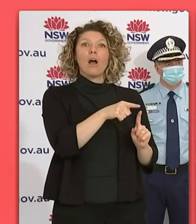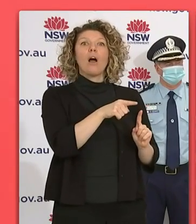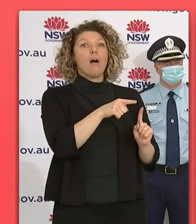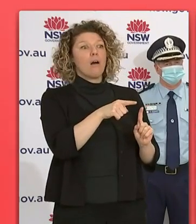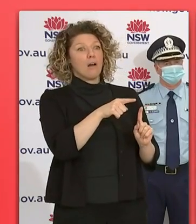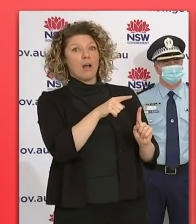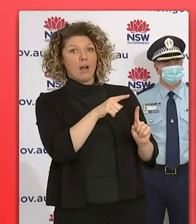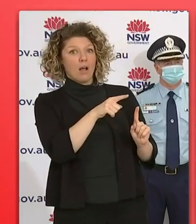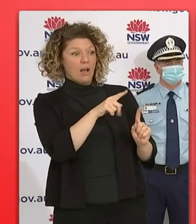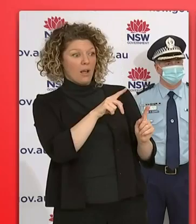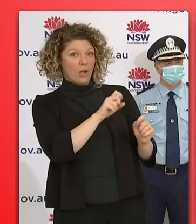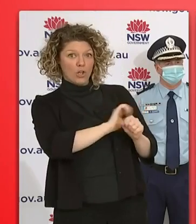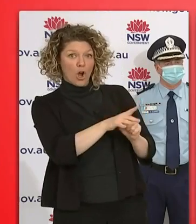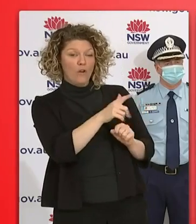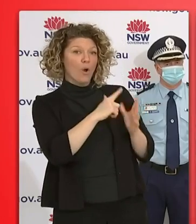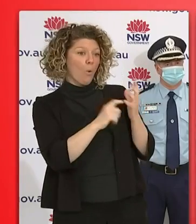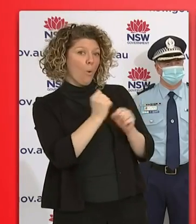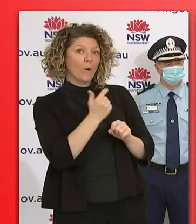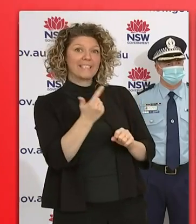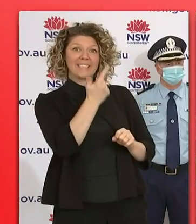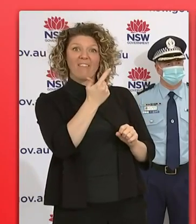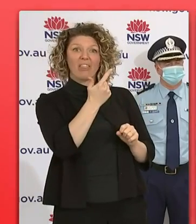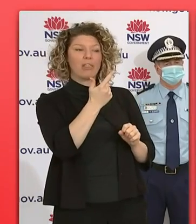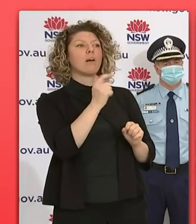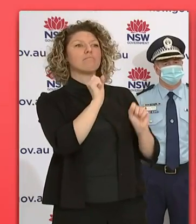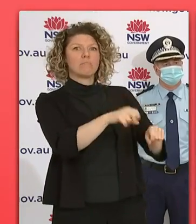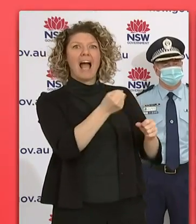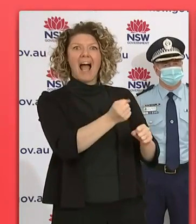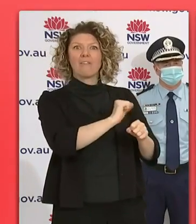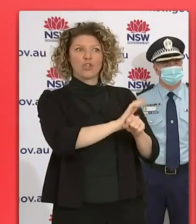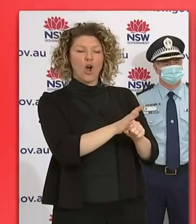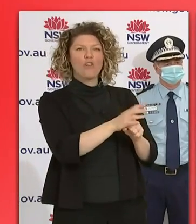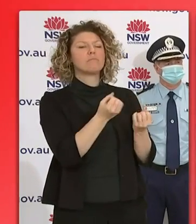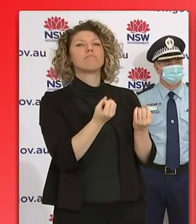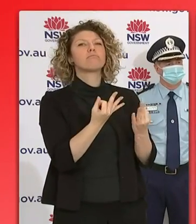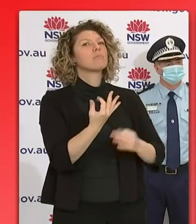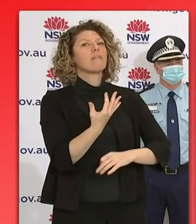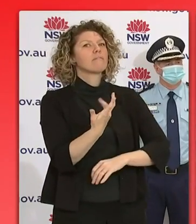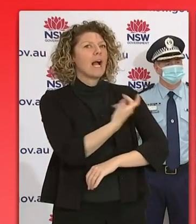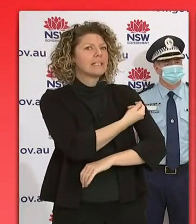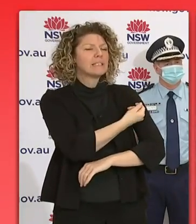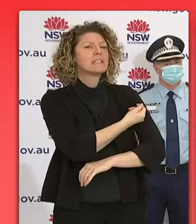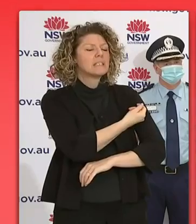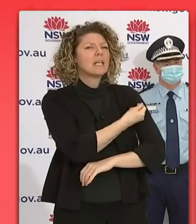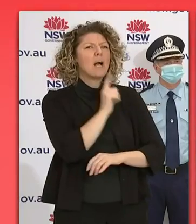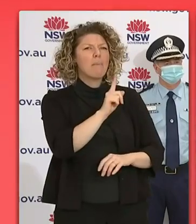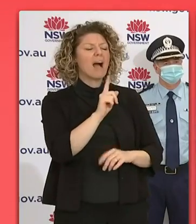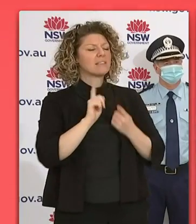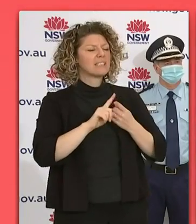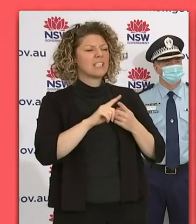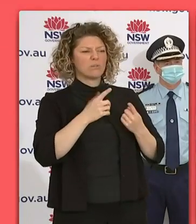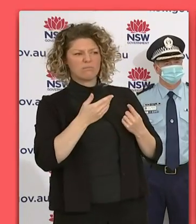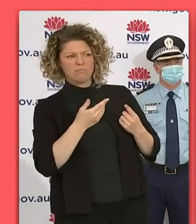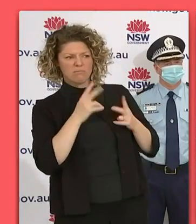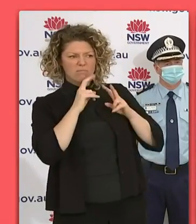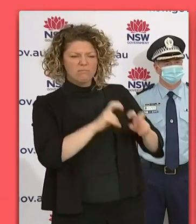7th and was unvaccinated. And the local health district will be investigating her death and